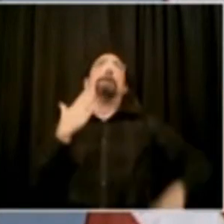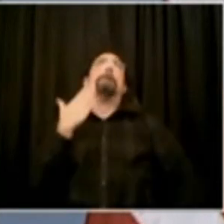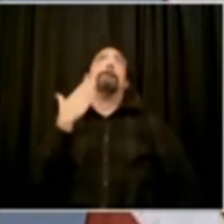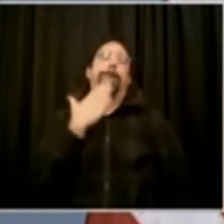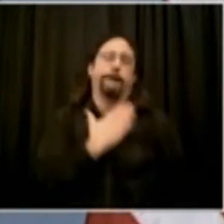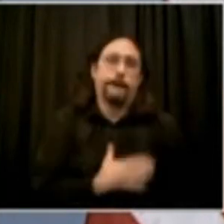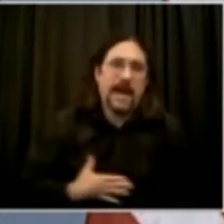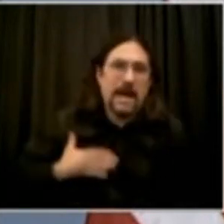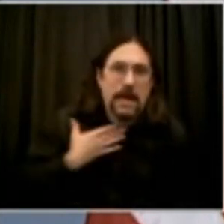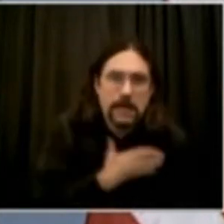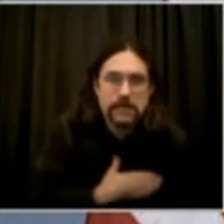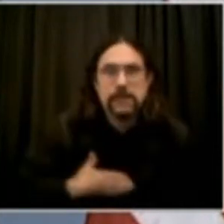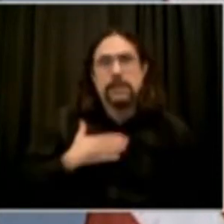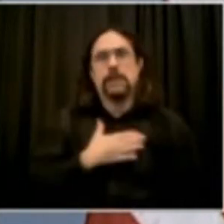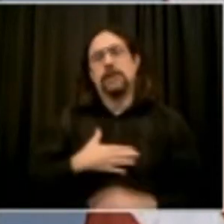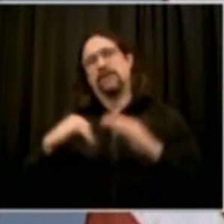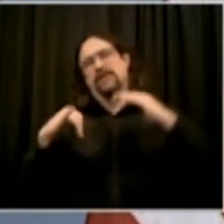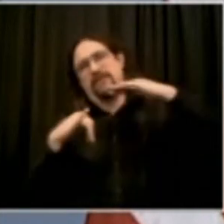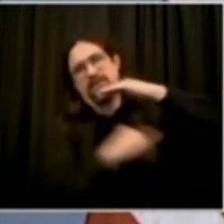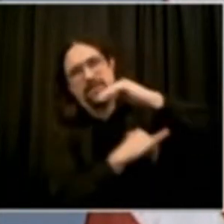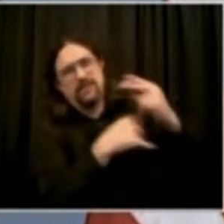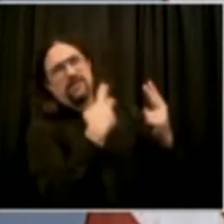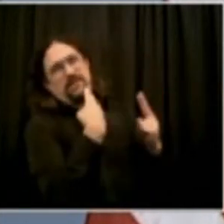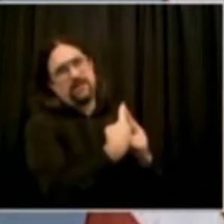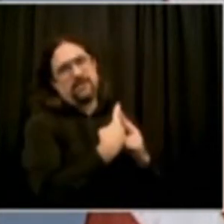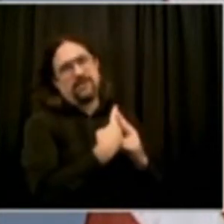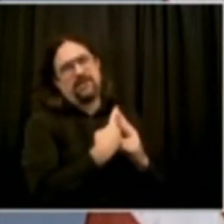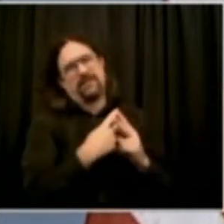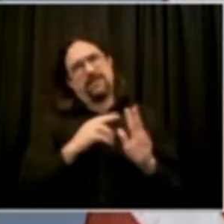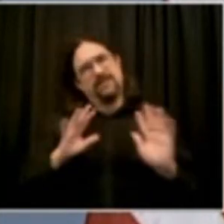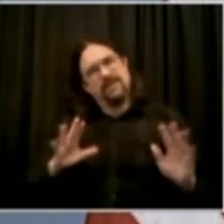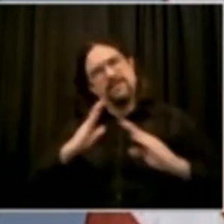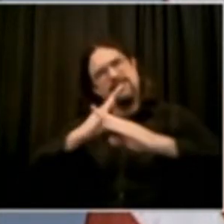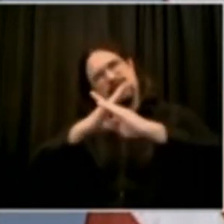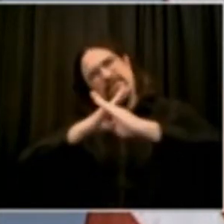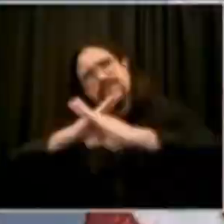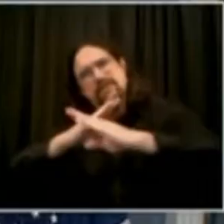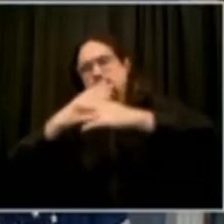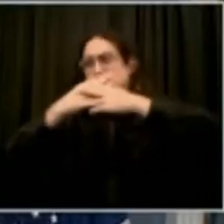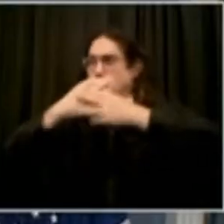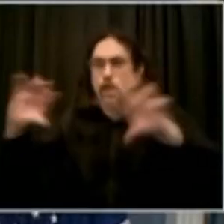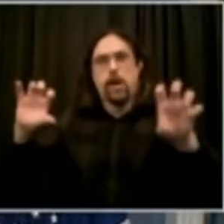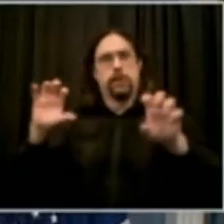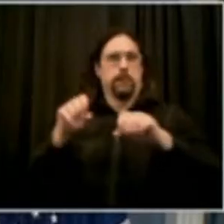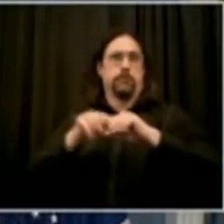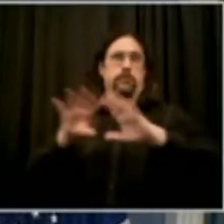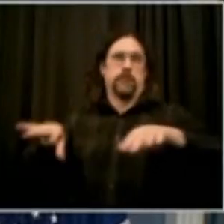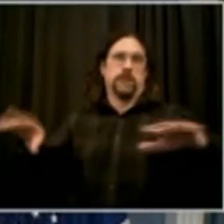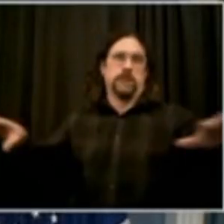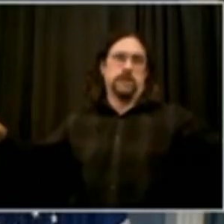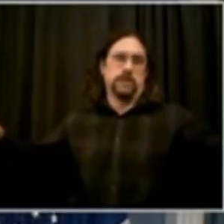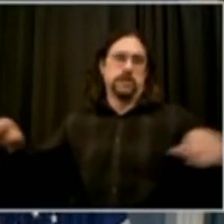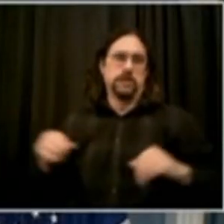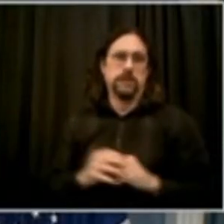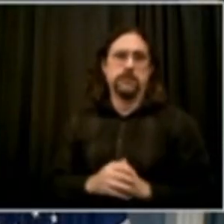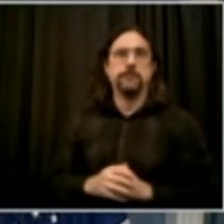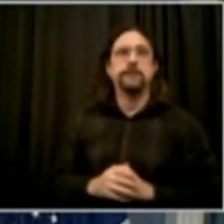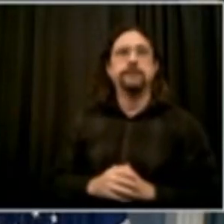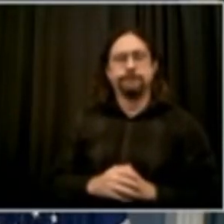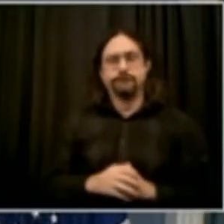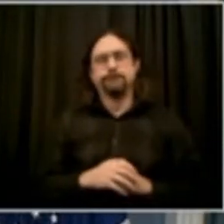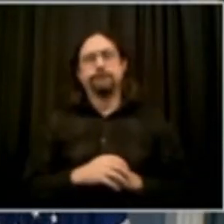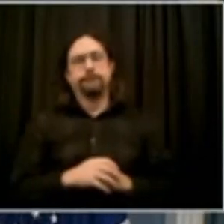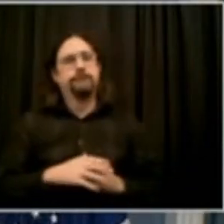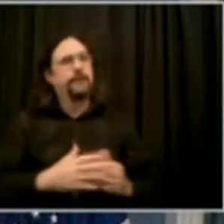break the chains of transmission and stop the virus in its tracks. Thank you so much, and I'm going to turn it back to the mayor. Thank you so much, Dr. Johnson.